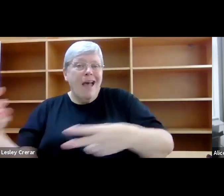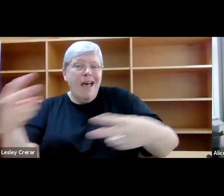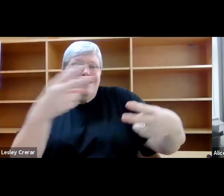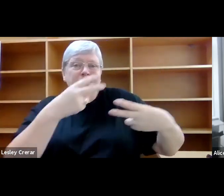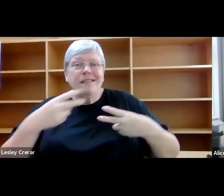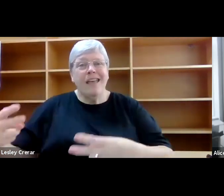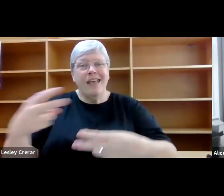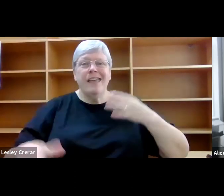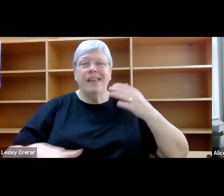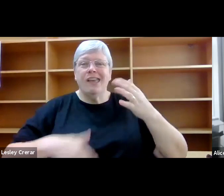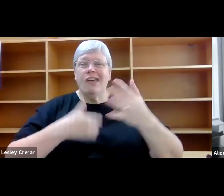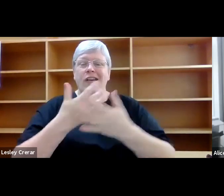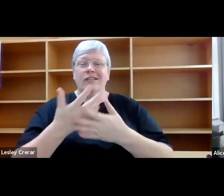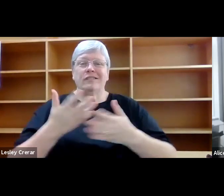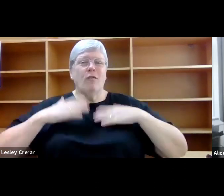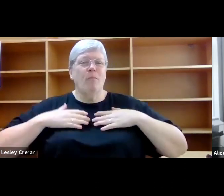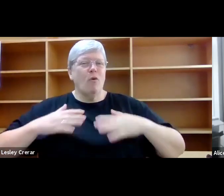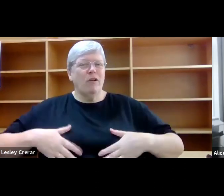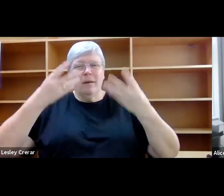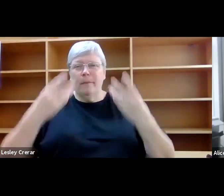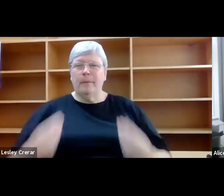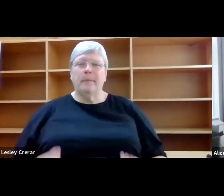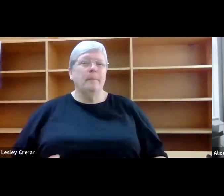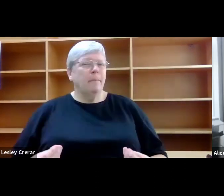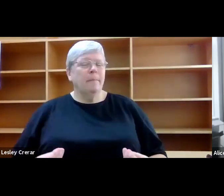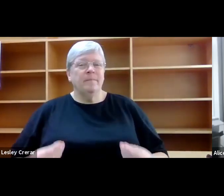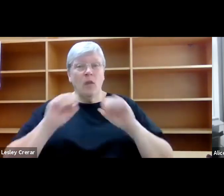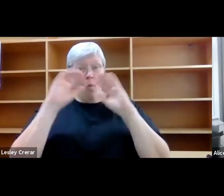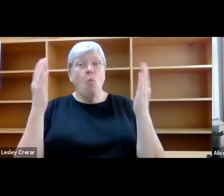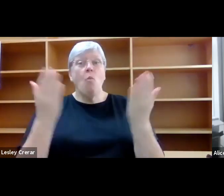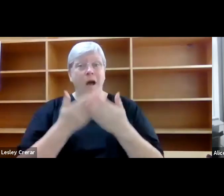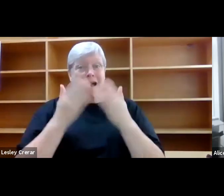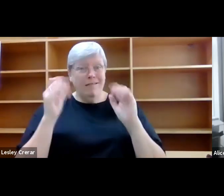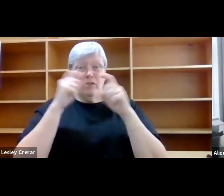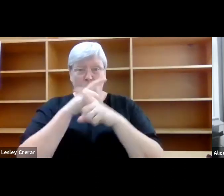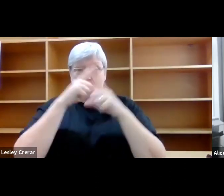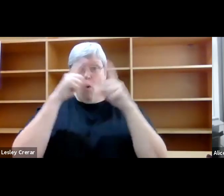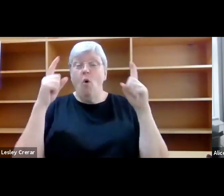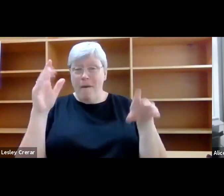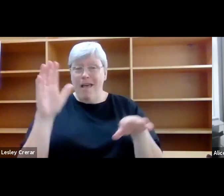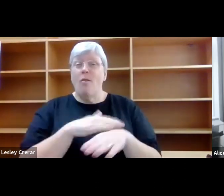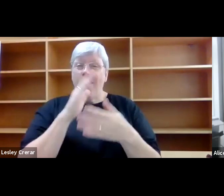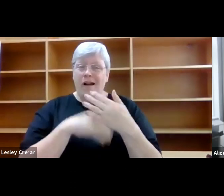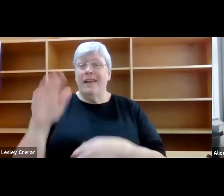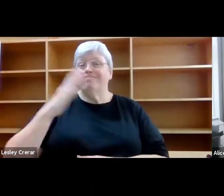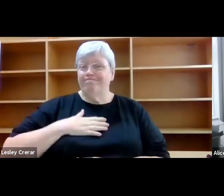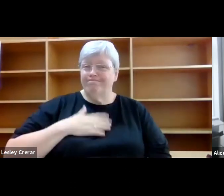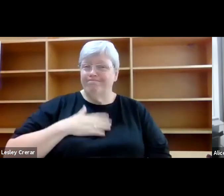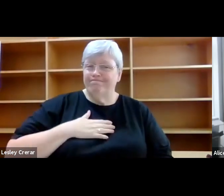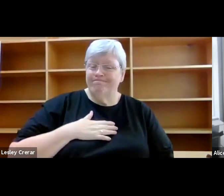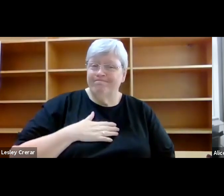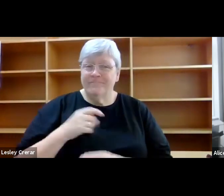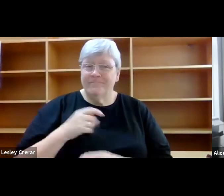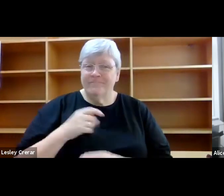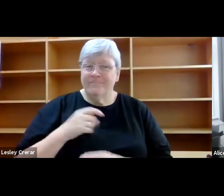The world must keep its eyes open longer than is comfortable. Fairies appear from hedgerows.